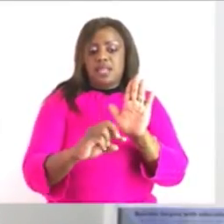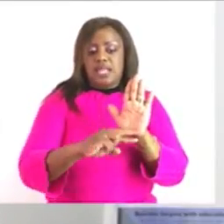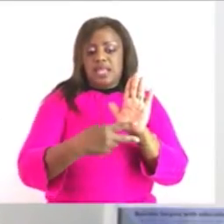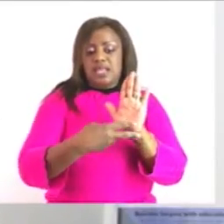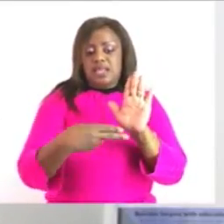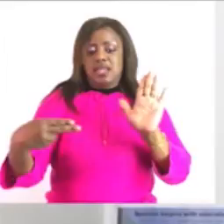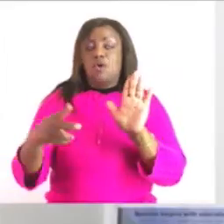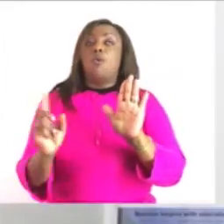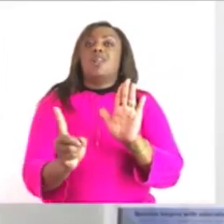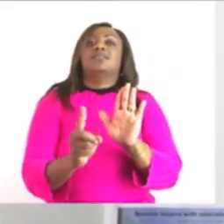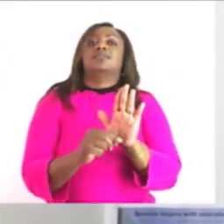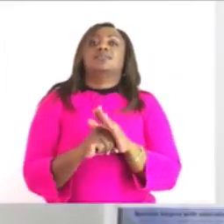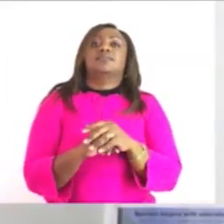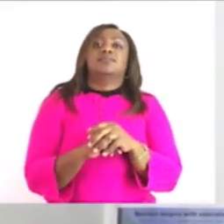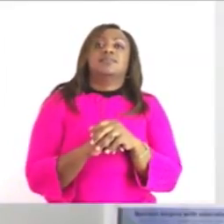500